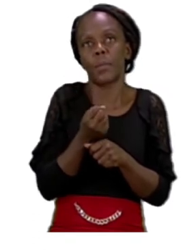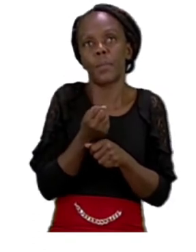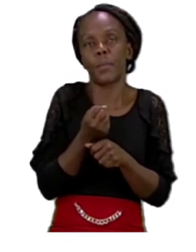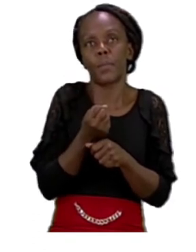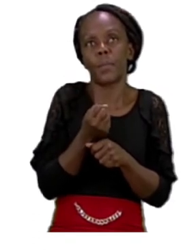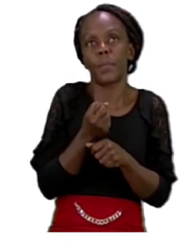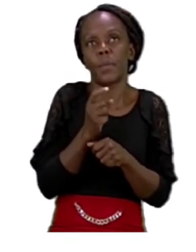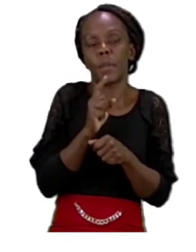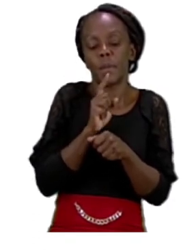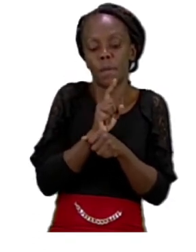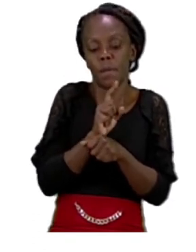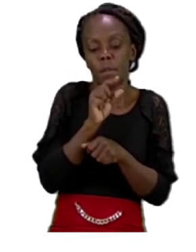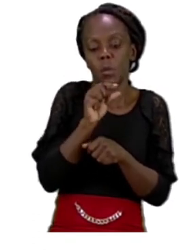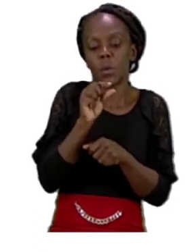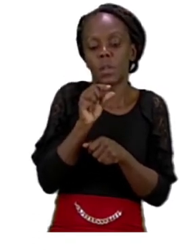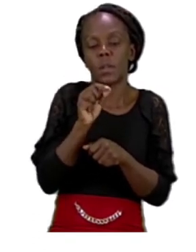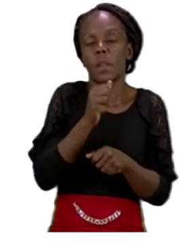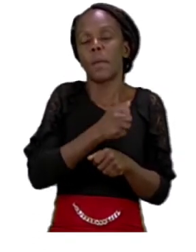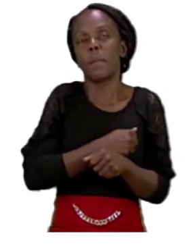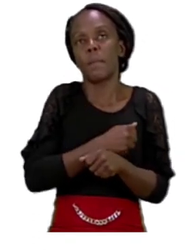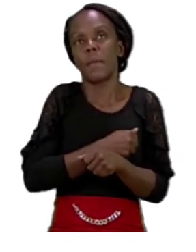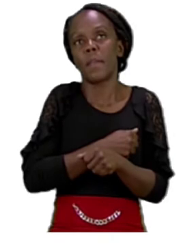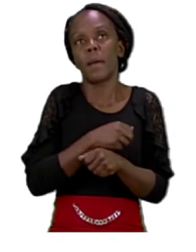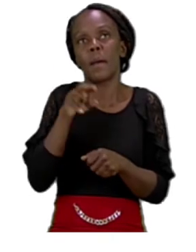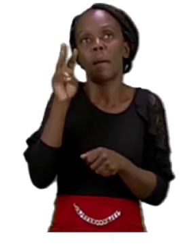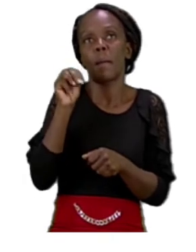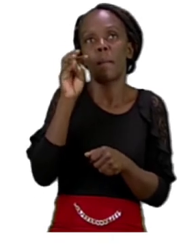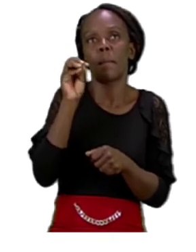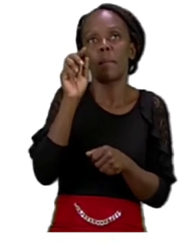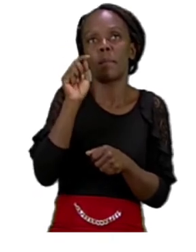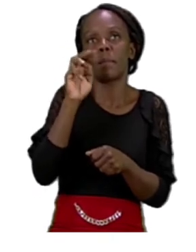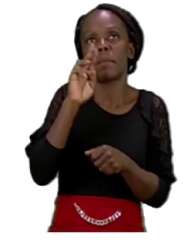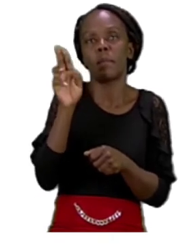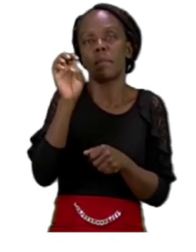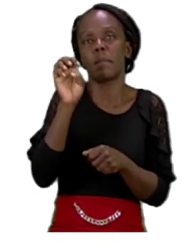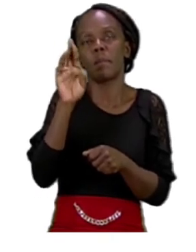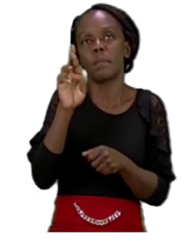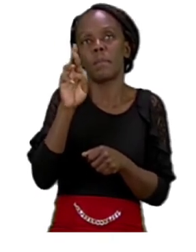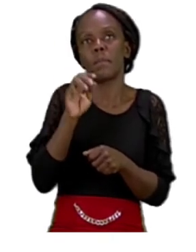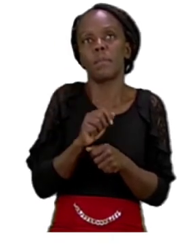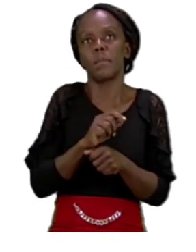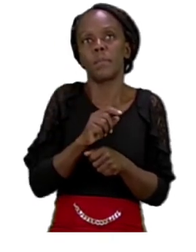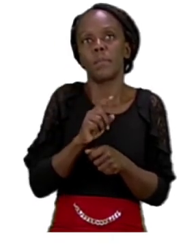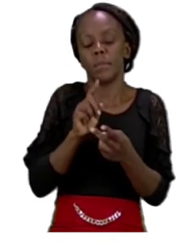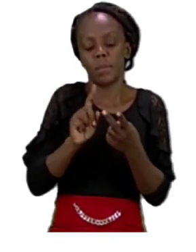mother, mother, mother, father,